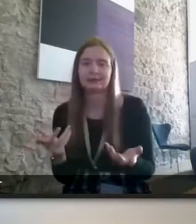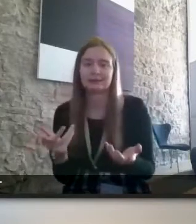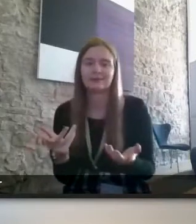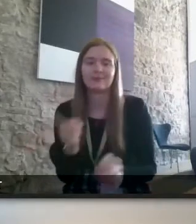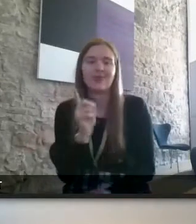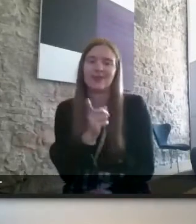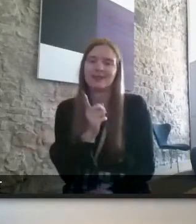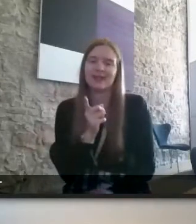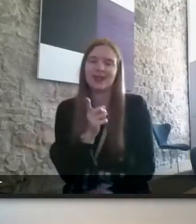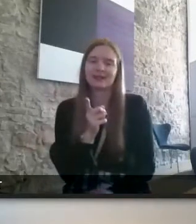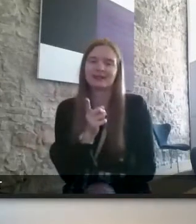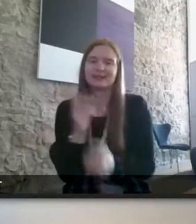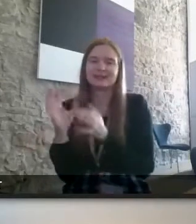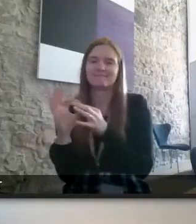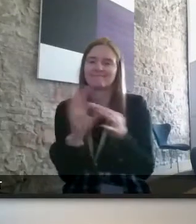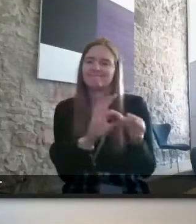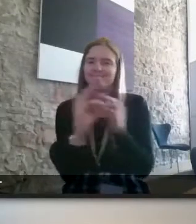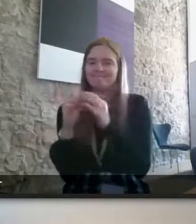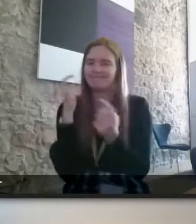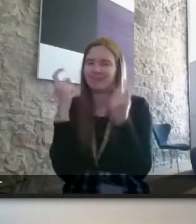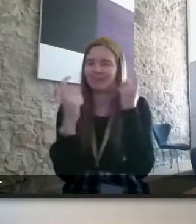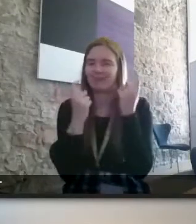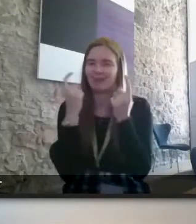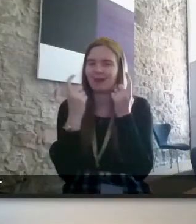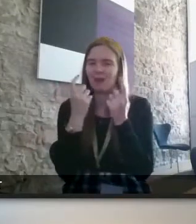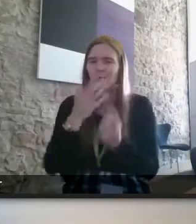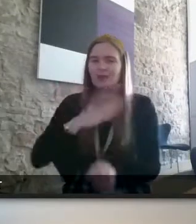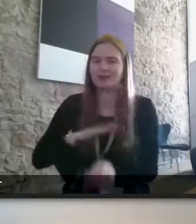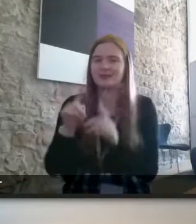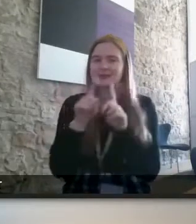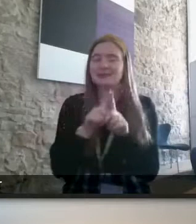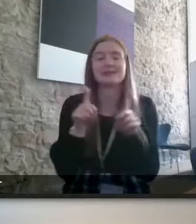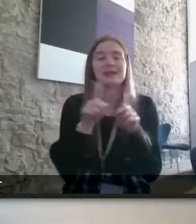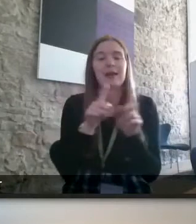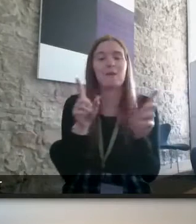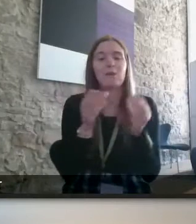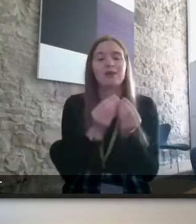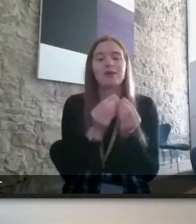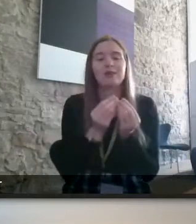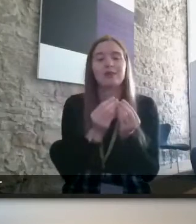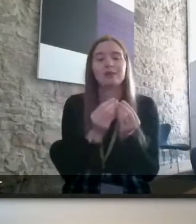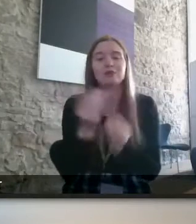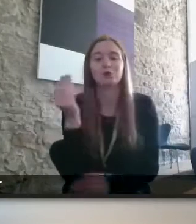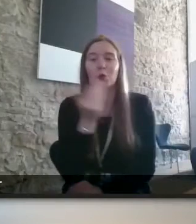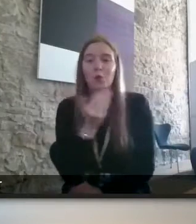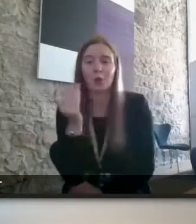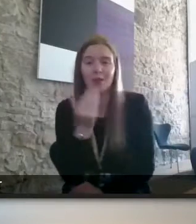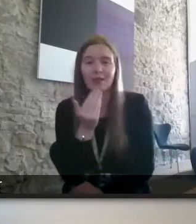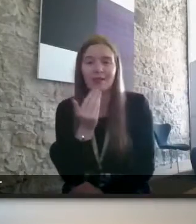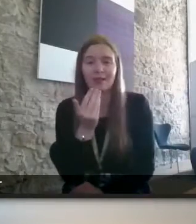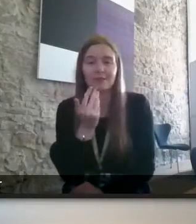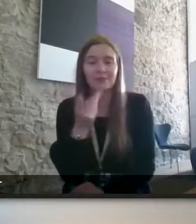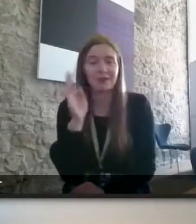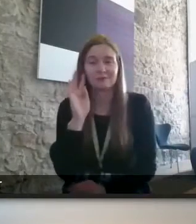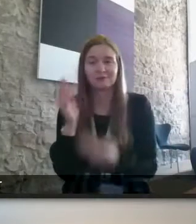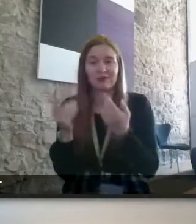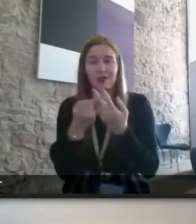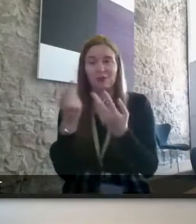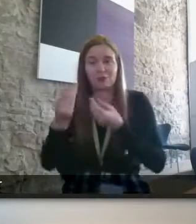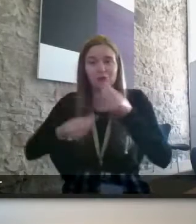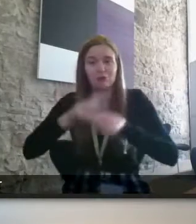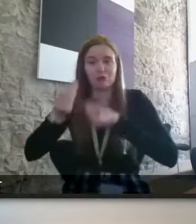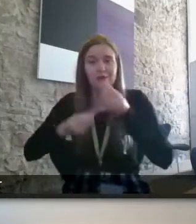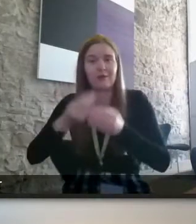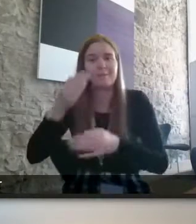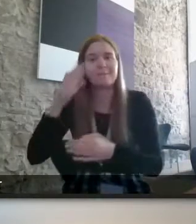sort of joined up thinking that we really need the same with um in schools i mean i heard another story of a mother who was